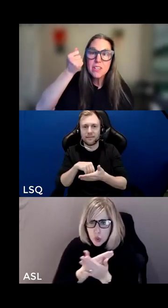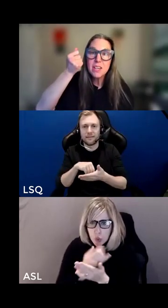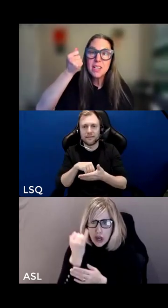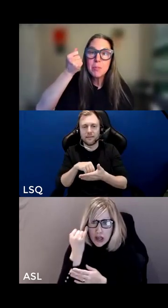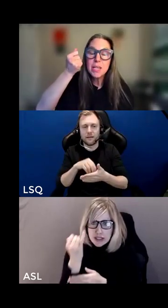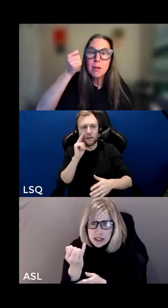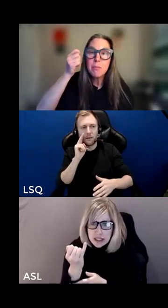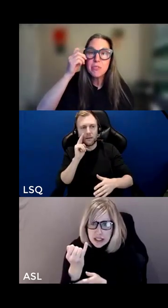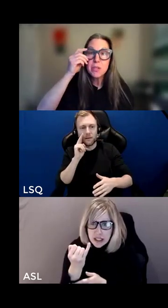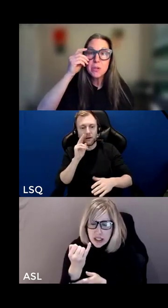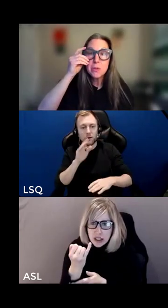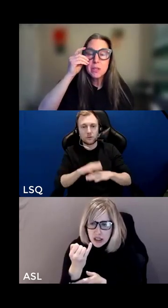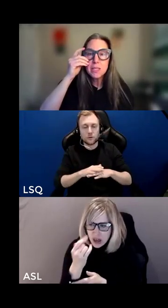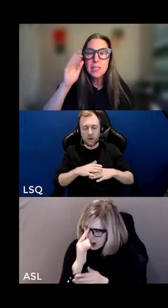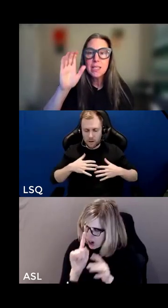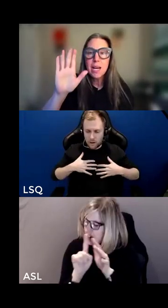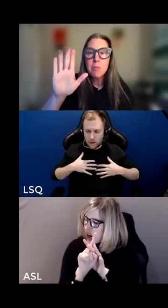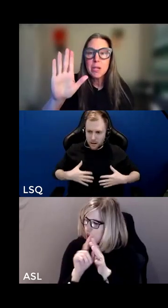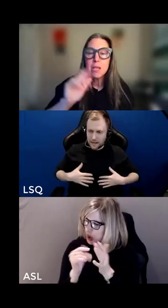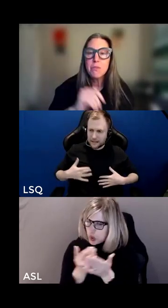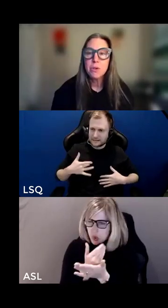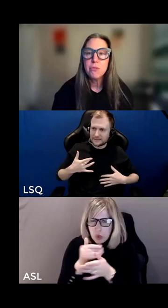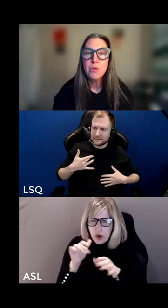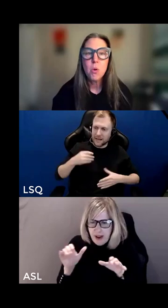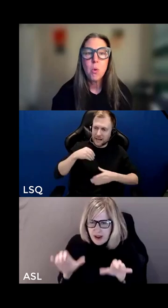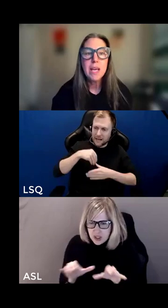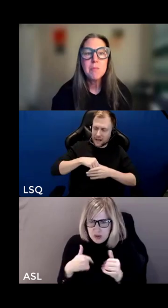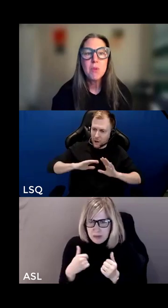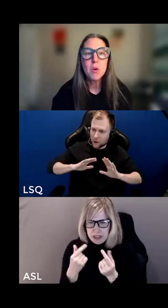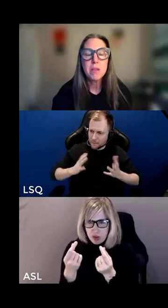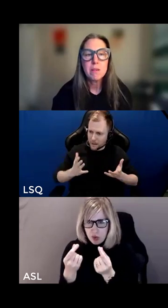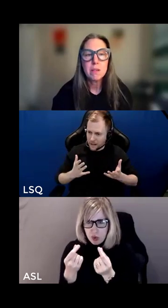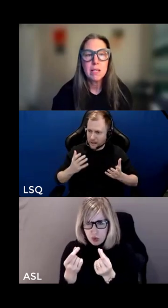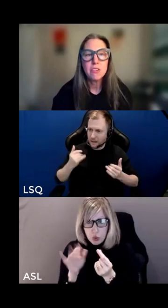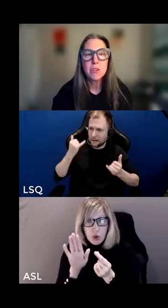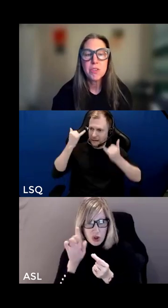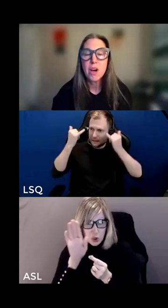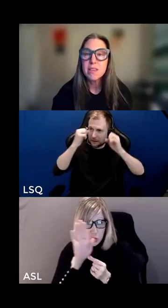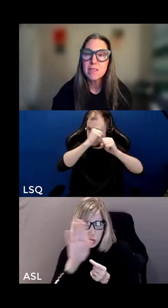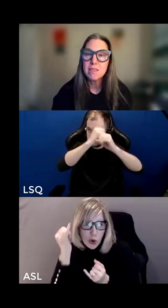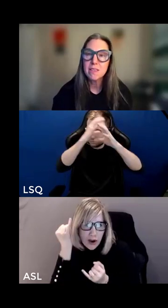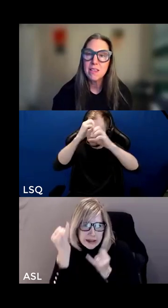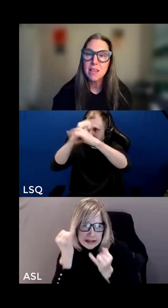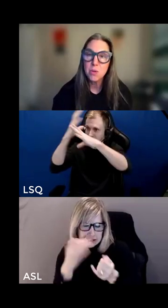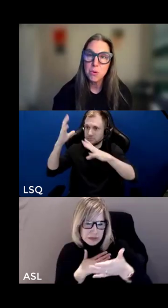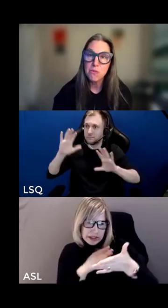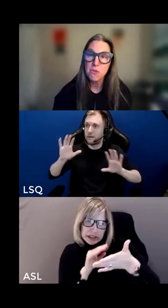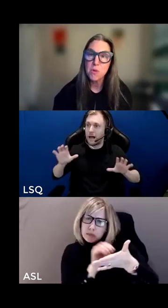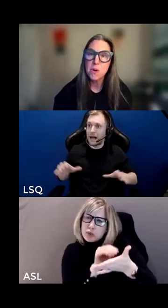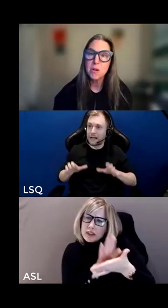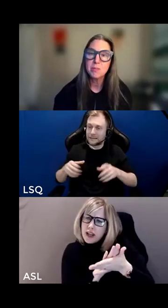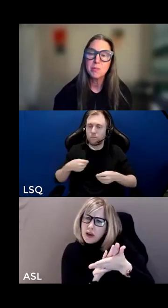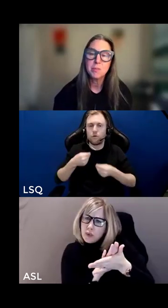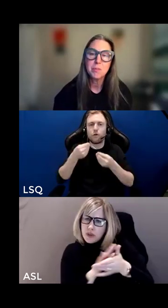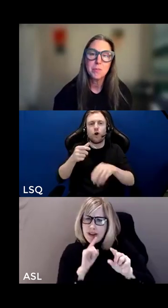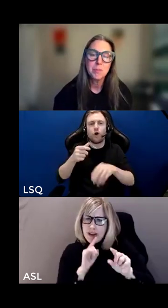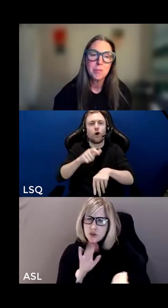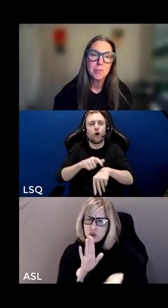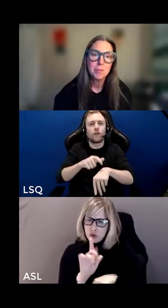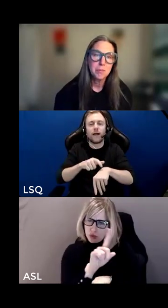action are coming up for you i'm going to give you a few quiet moments to collect your thoughts and then you'll move forward